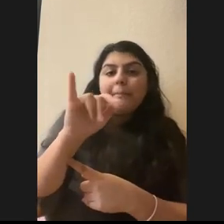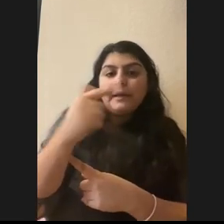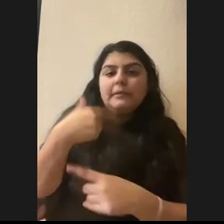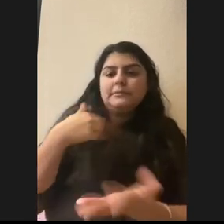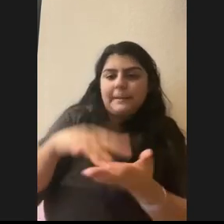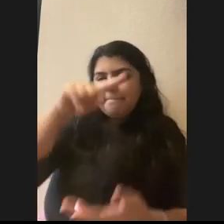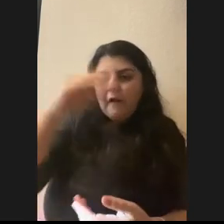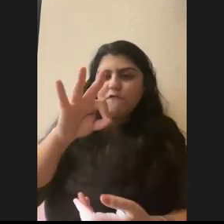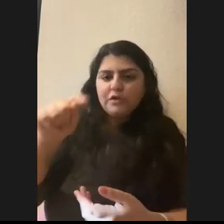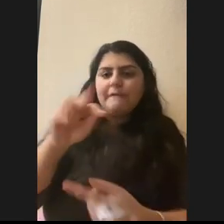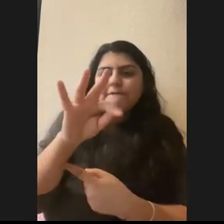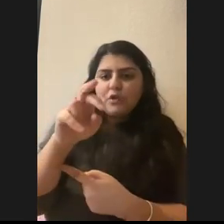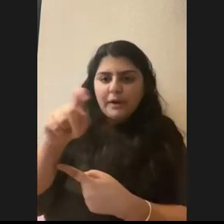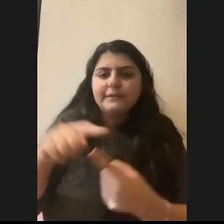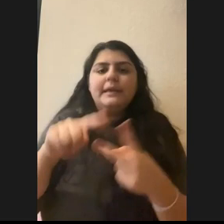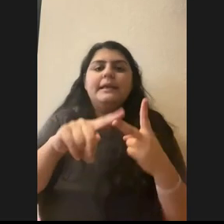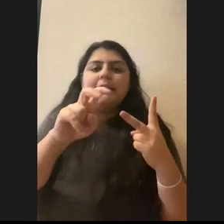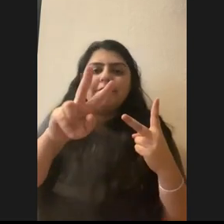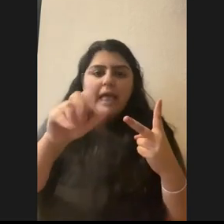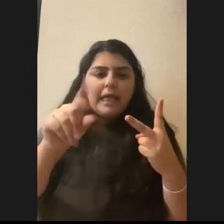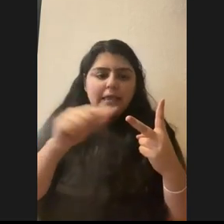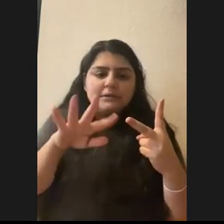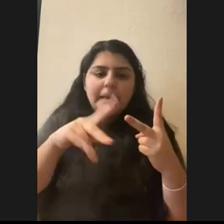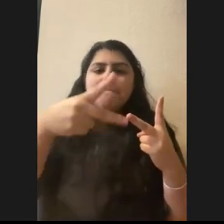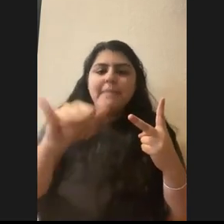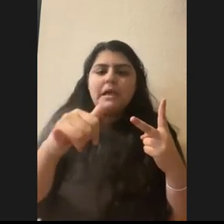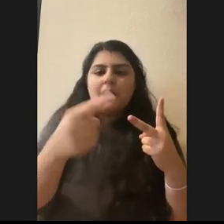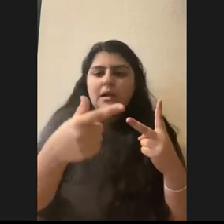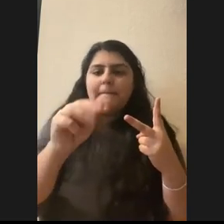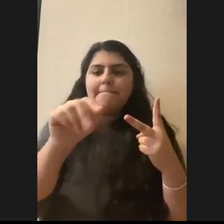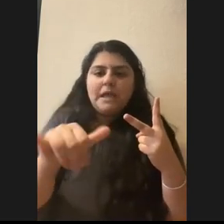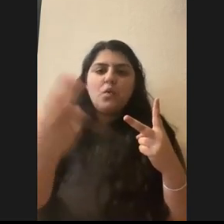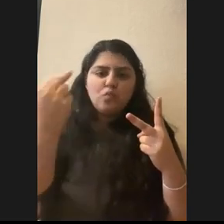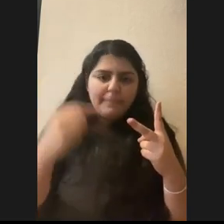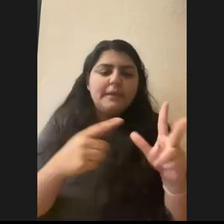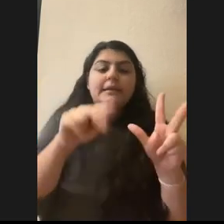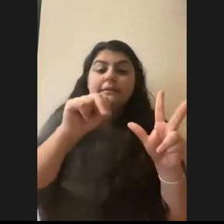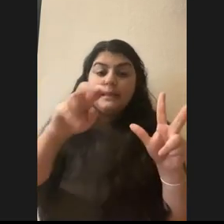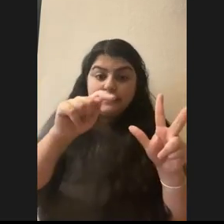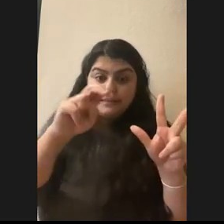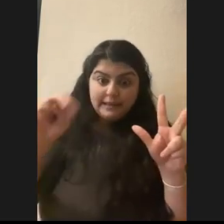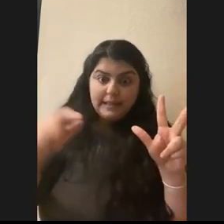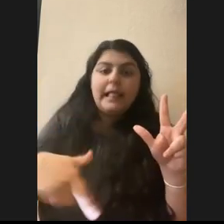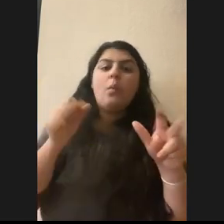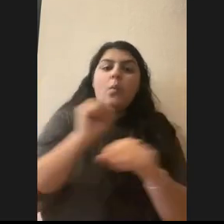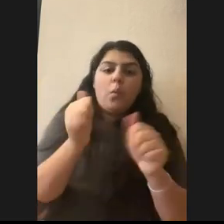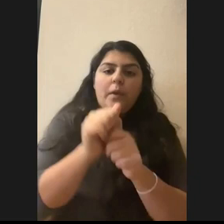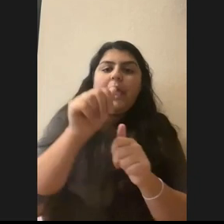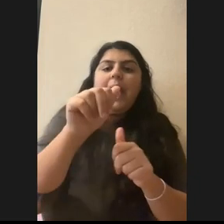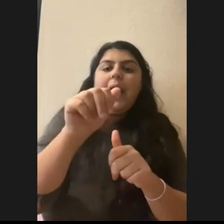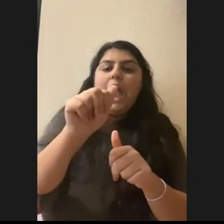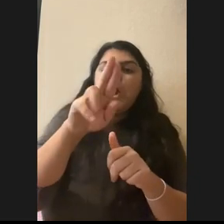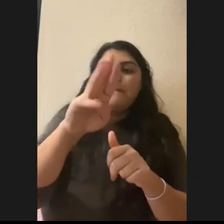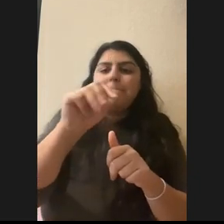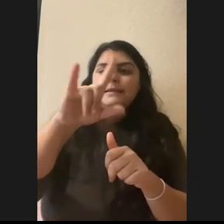in Nevada, the pygmy rabbits. Um, in Tennessee, I worked with armadillos and bats, and then in North Carolina, the